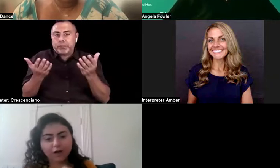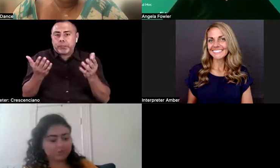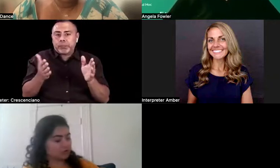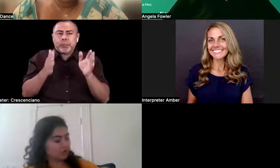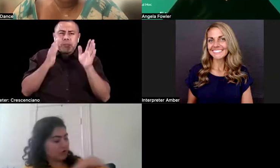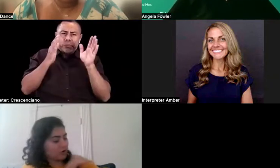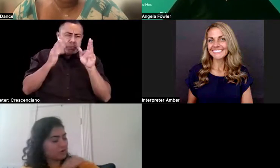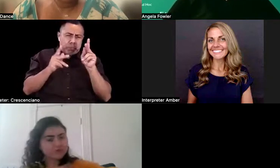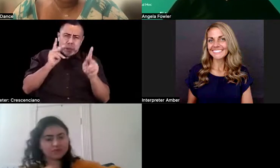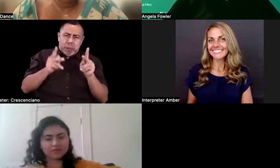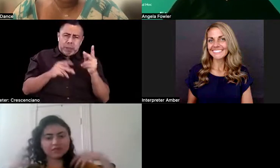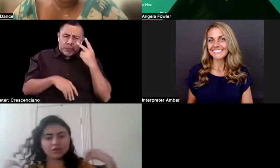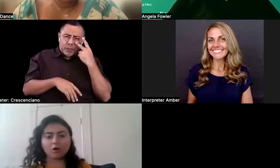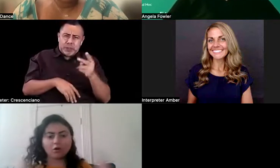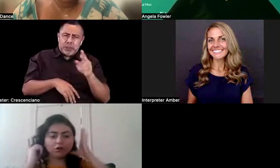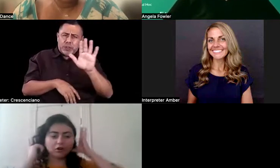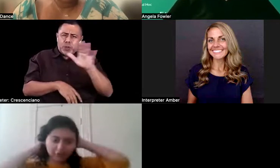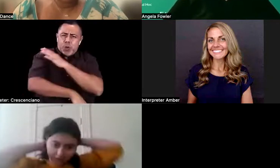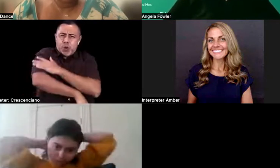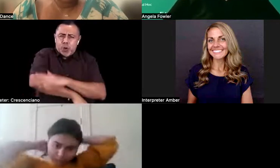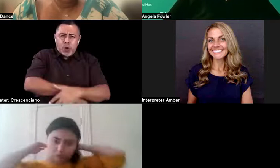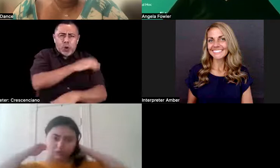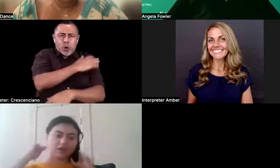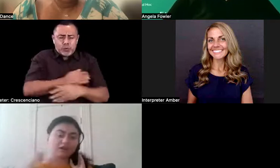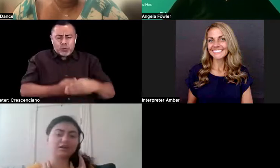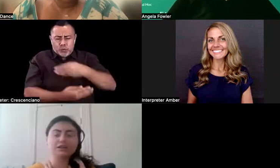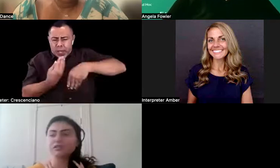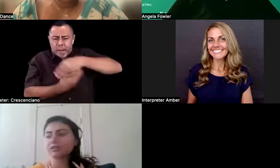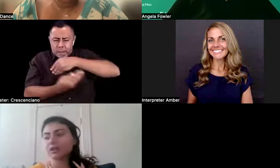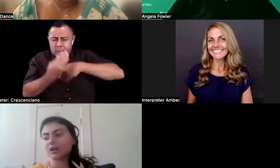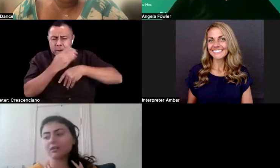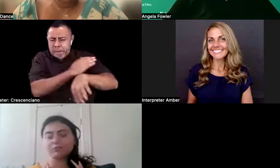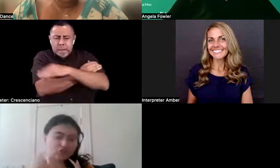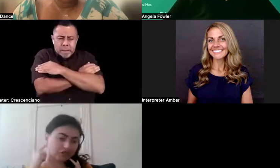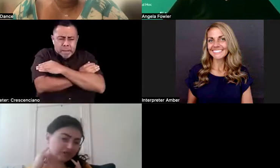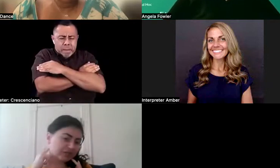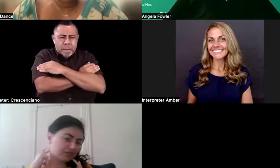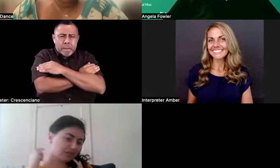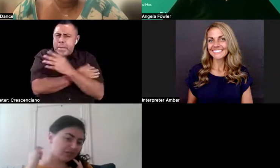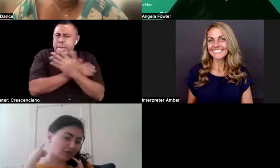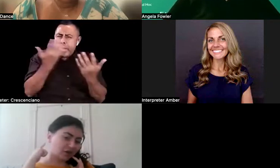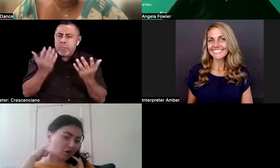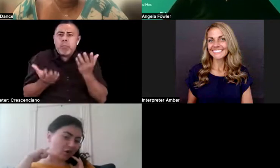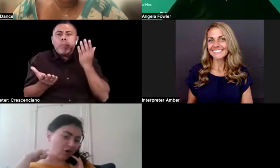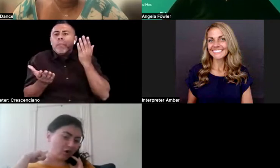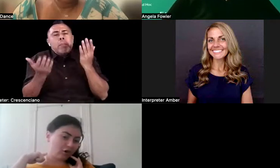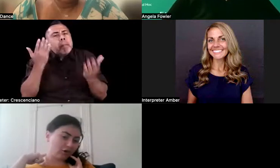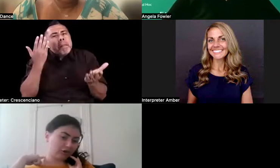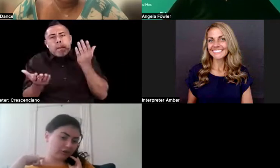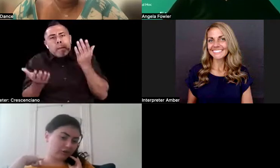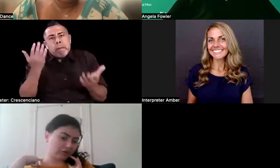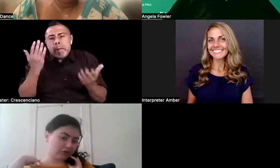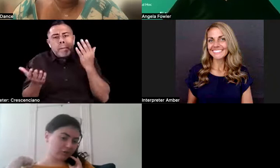up in your arms, or you got, um, shots all